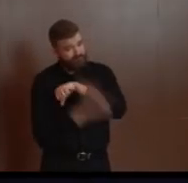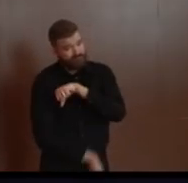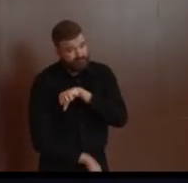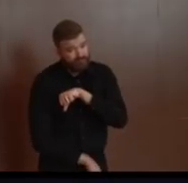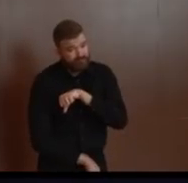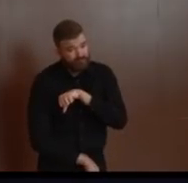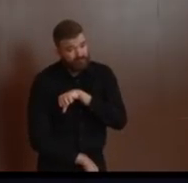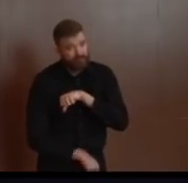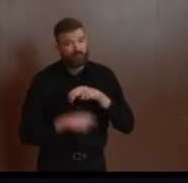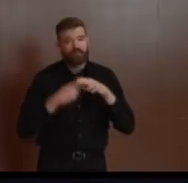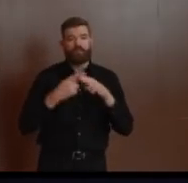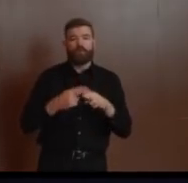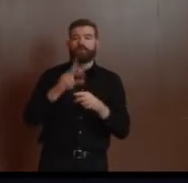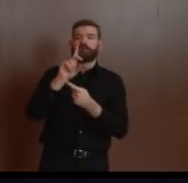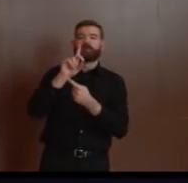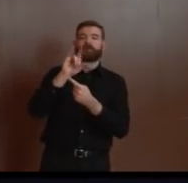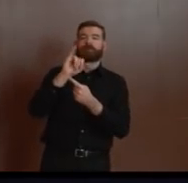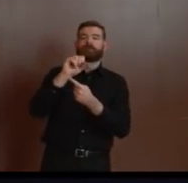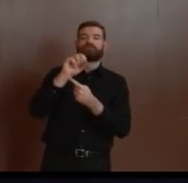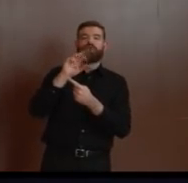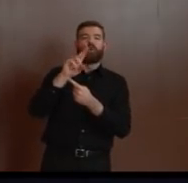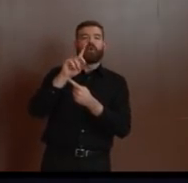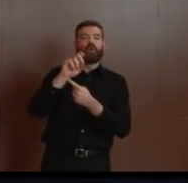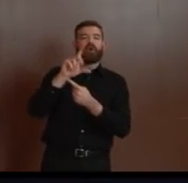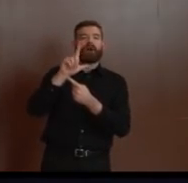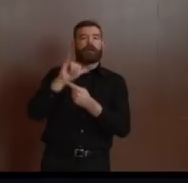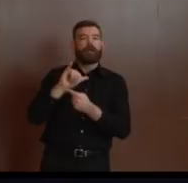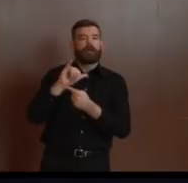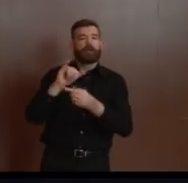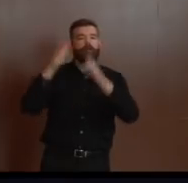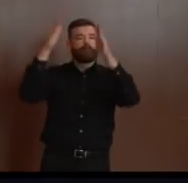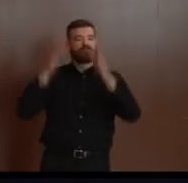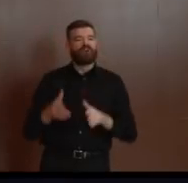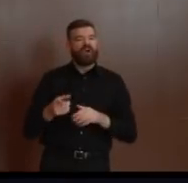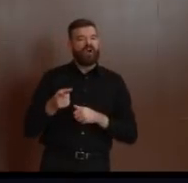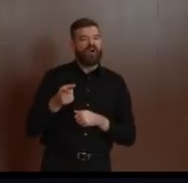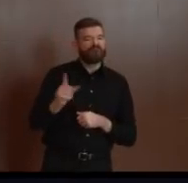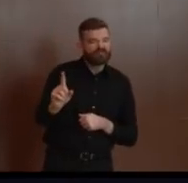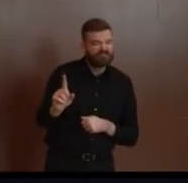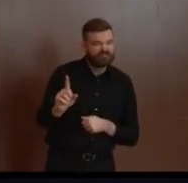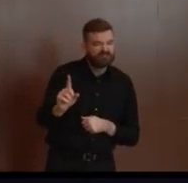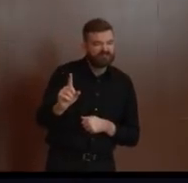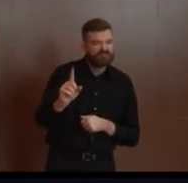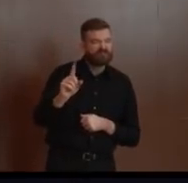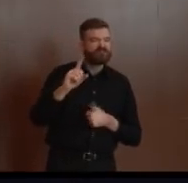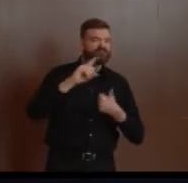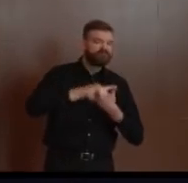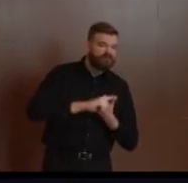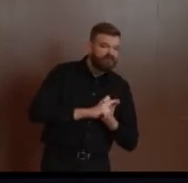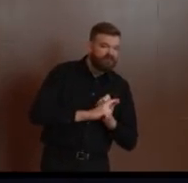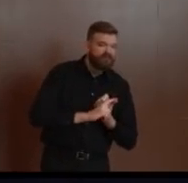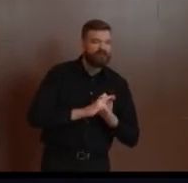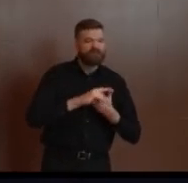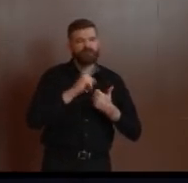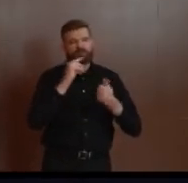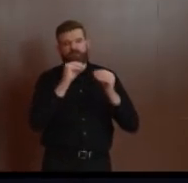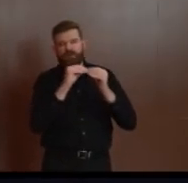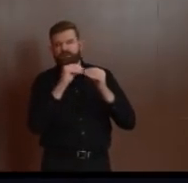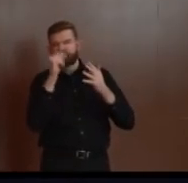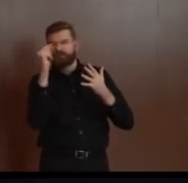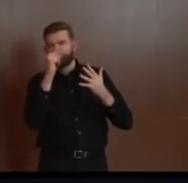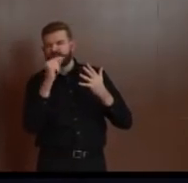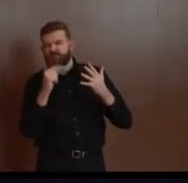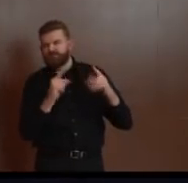to third degree and fourth degree indictable charges. Last week, we established a network of prosecutors